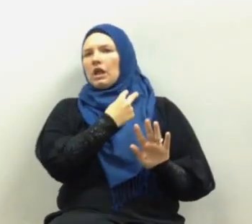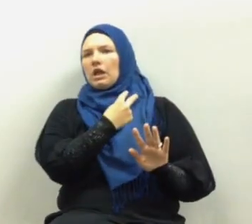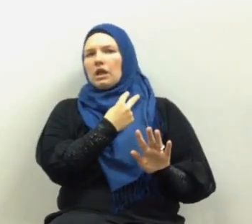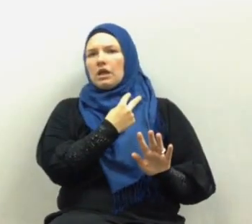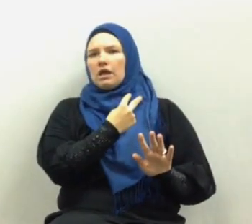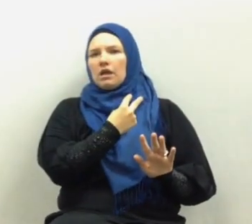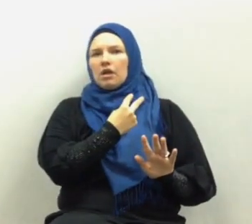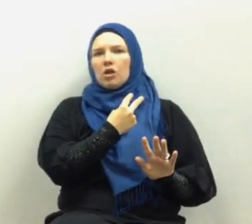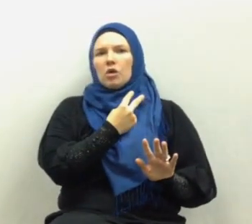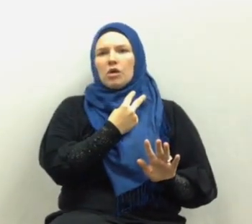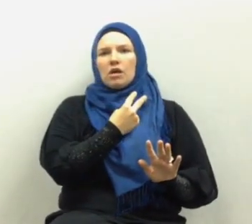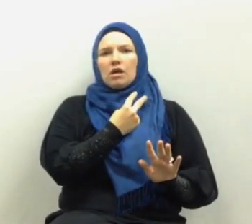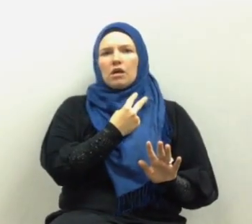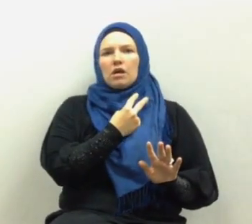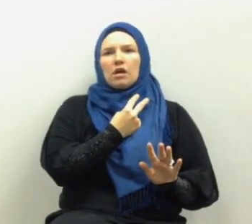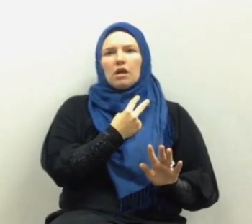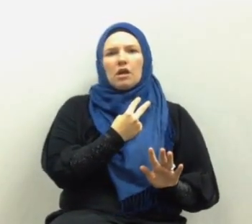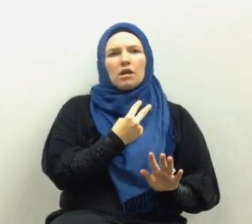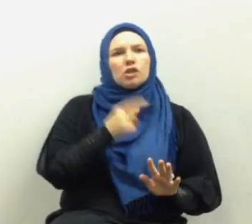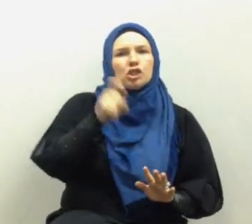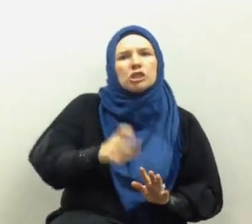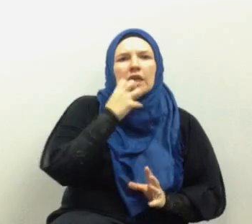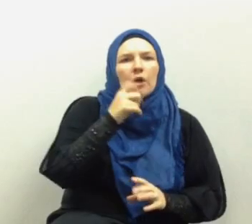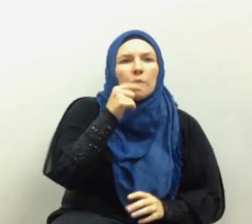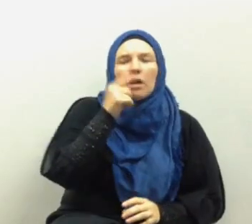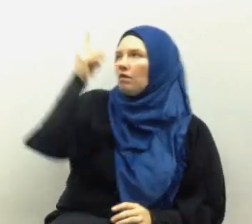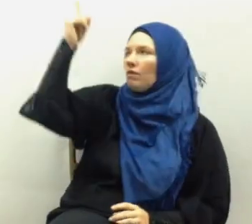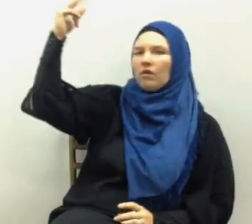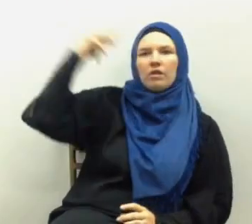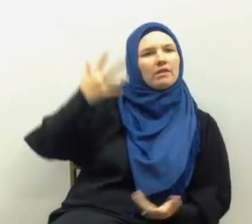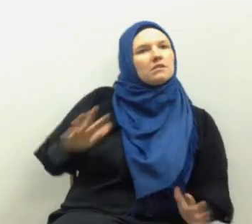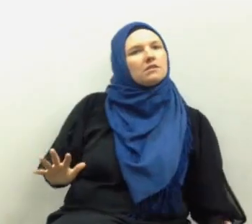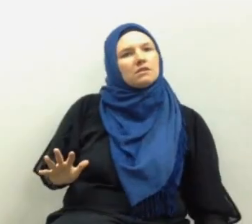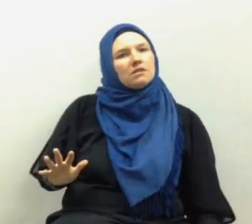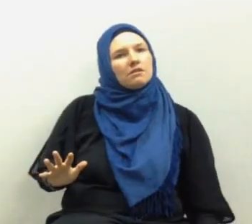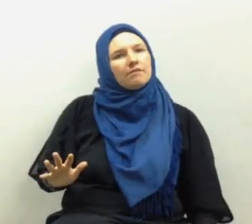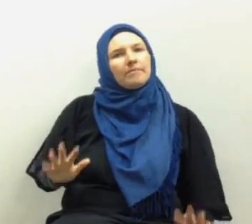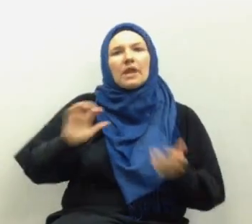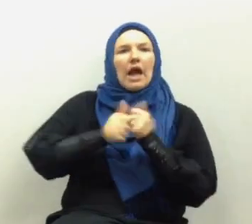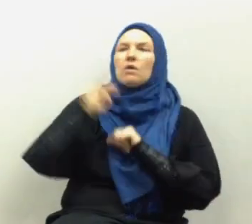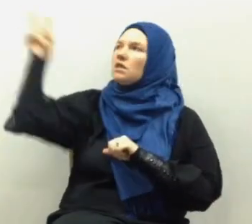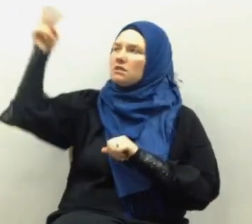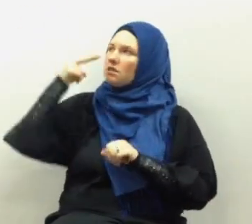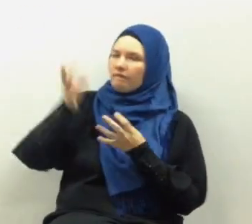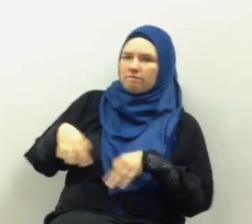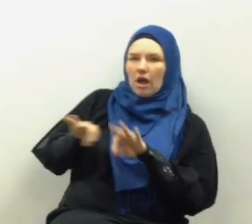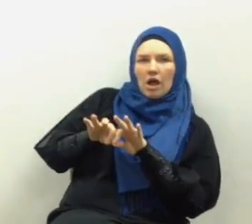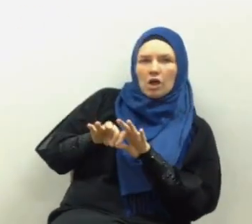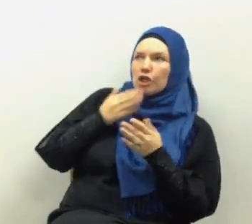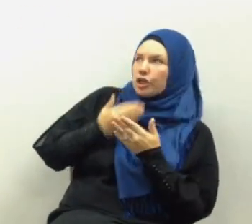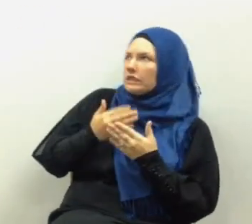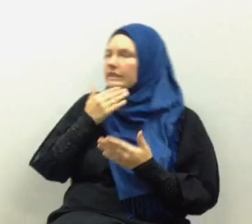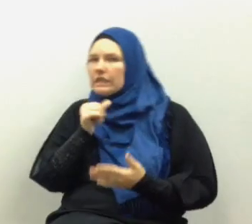us where do we fit in Allah's balance and scale how does he value us